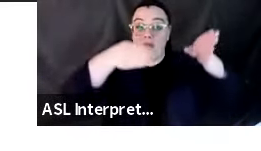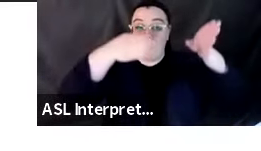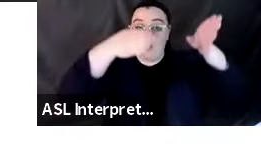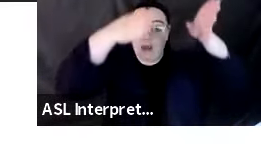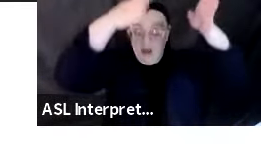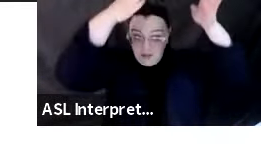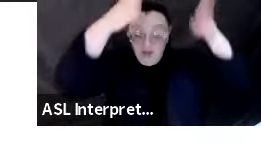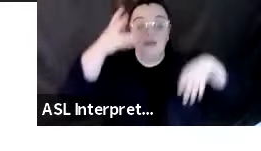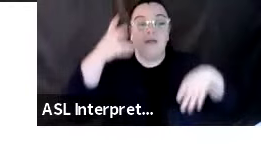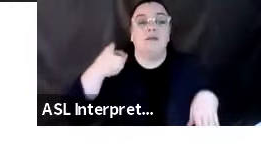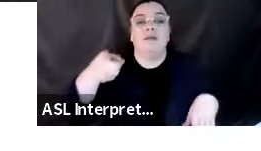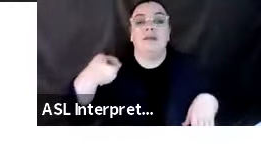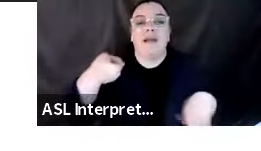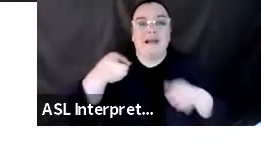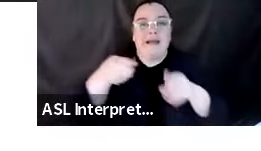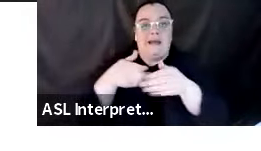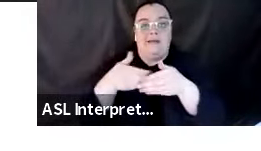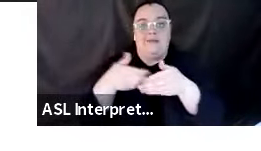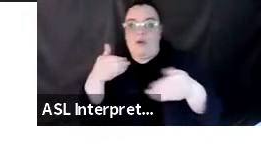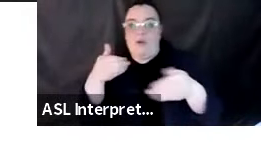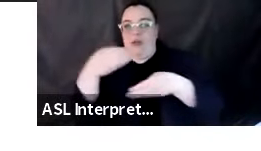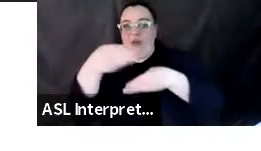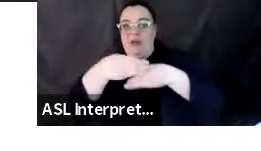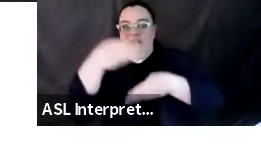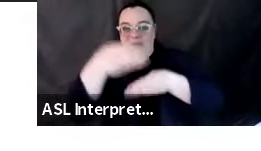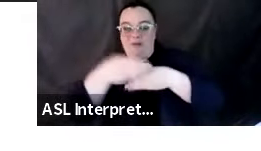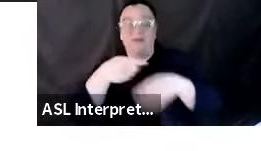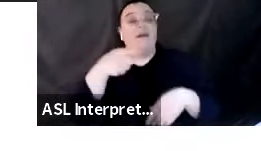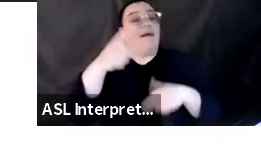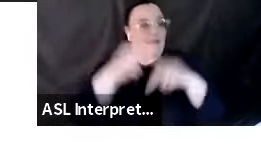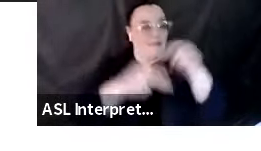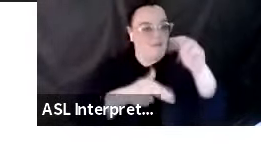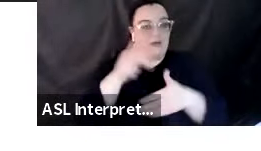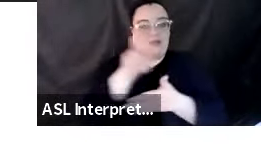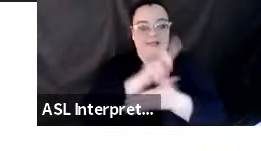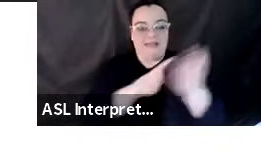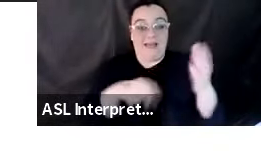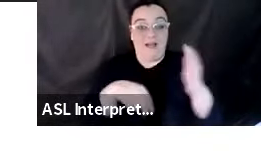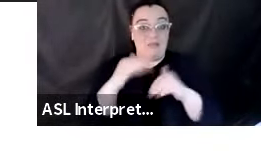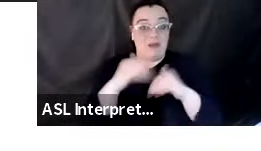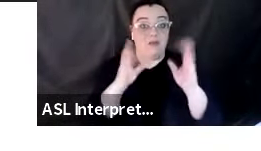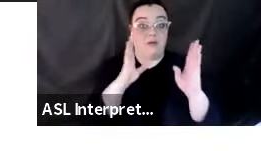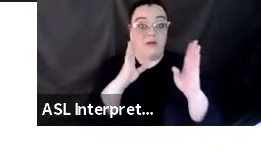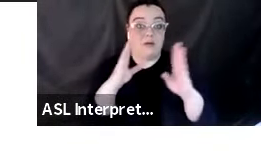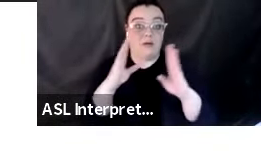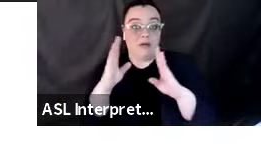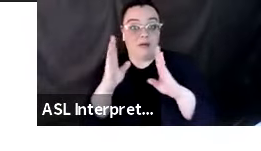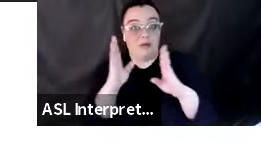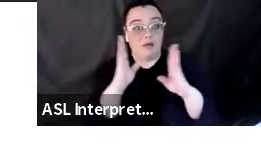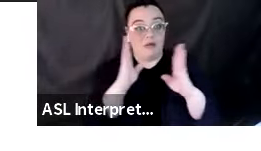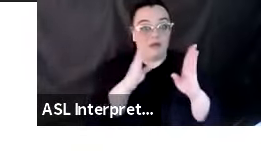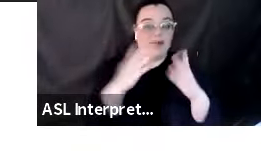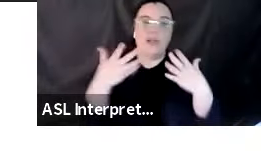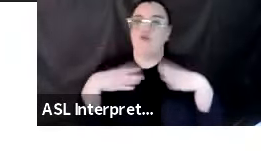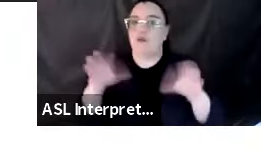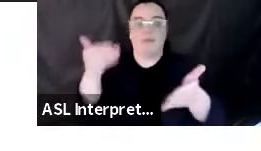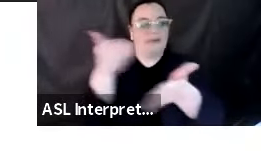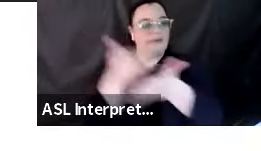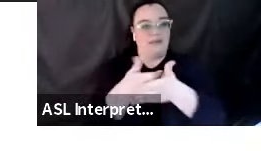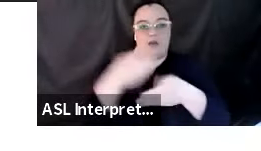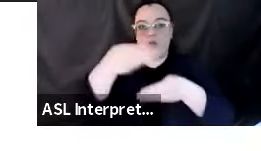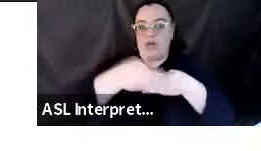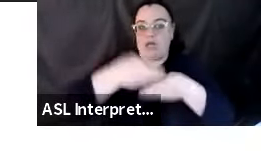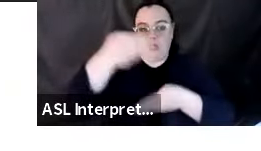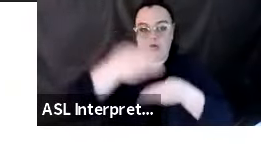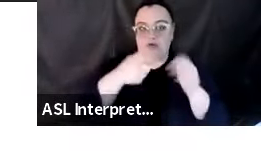designed to have some sway to them. You don't want to be very near the outside and perhaps get thrown through that window and move away from the windows as quickly as you